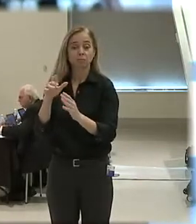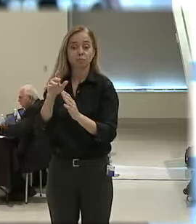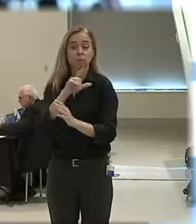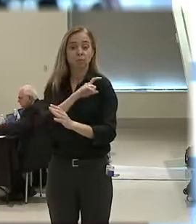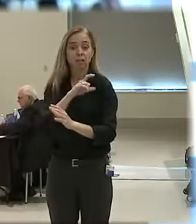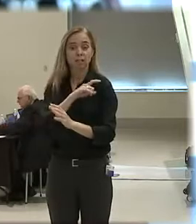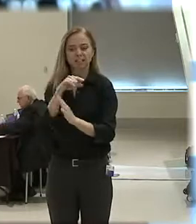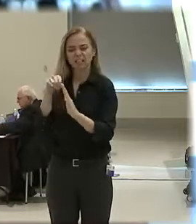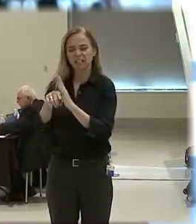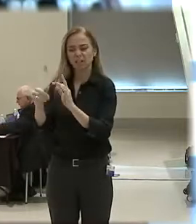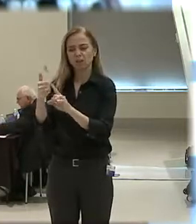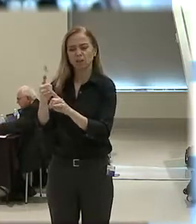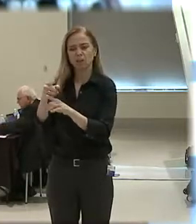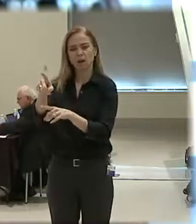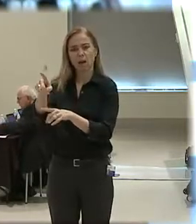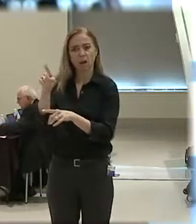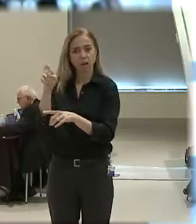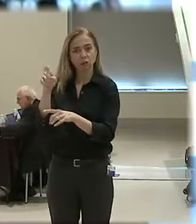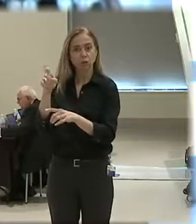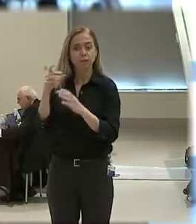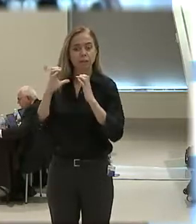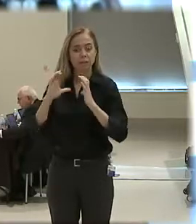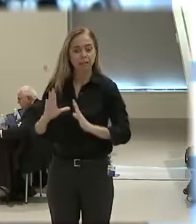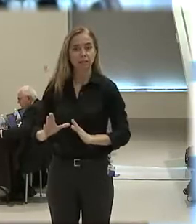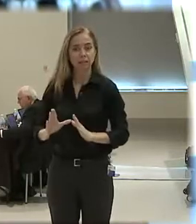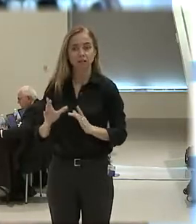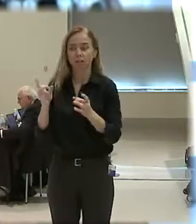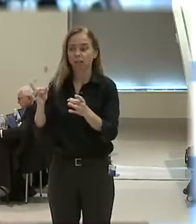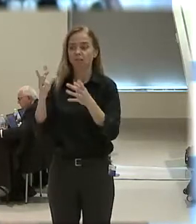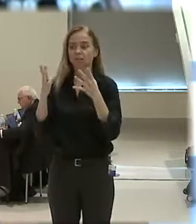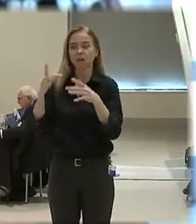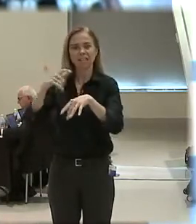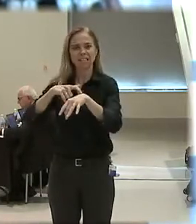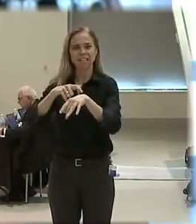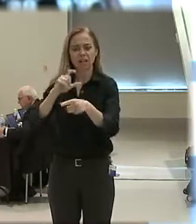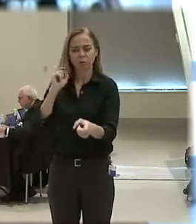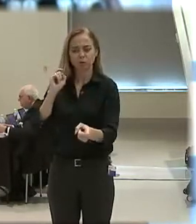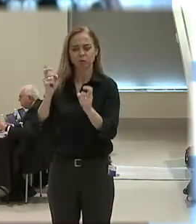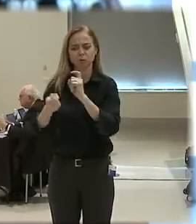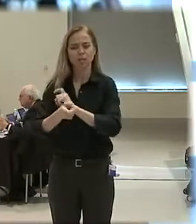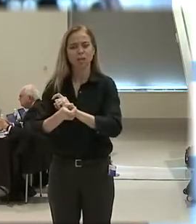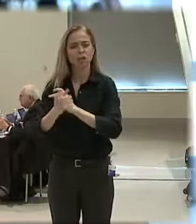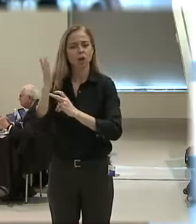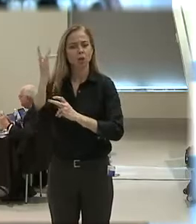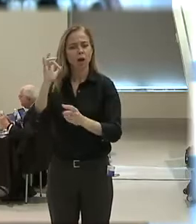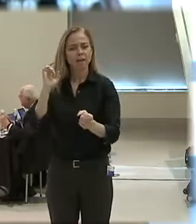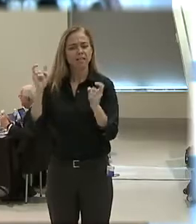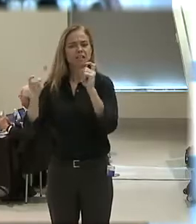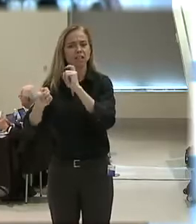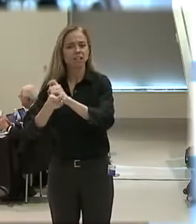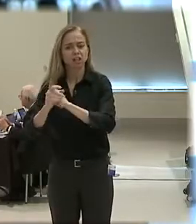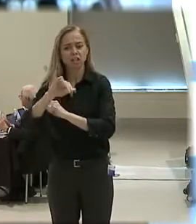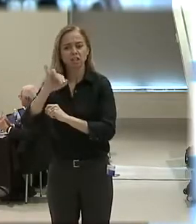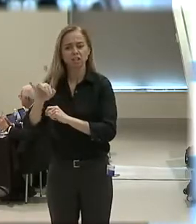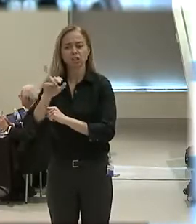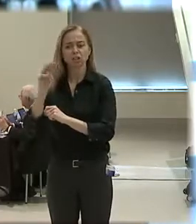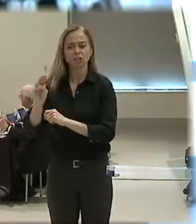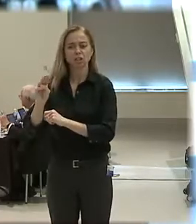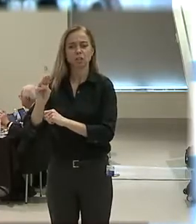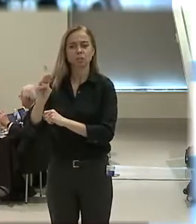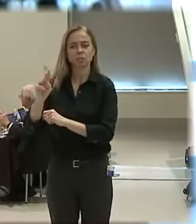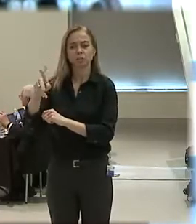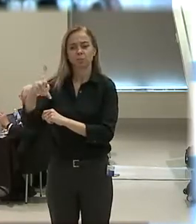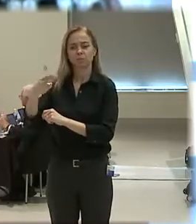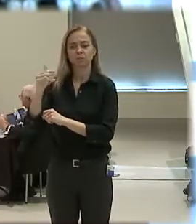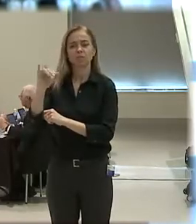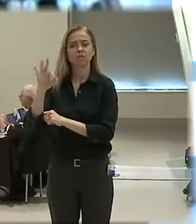So a very violent time for them to change. Why did they change it? Jim Fyfe, then a lieutenant with the NYPD who